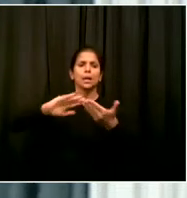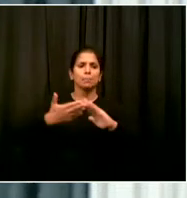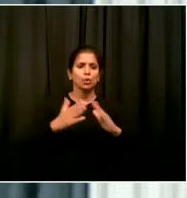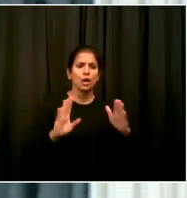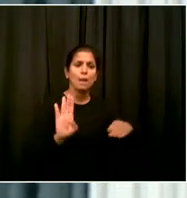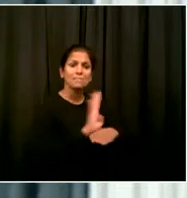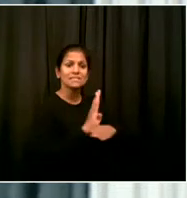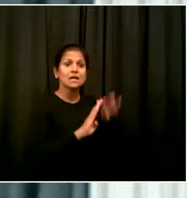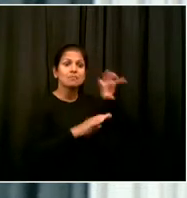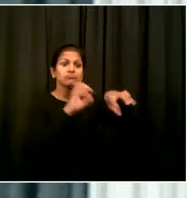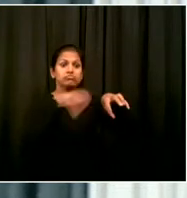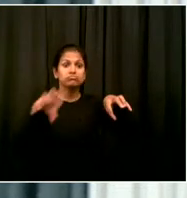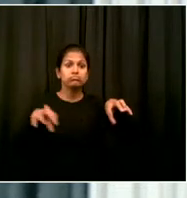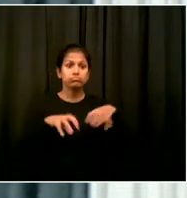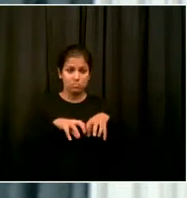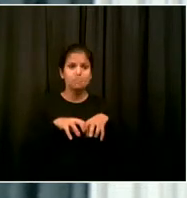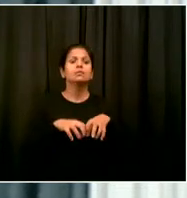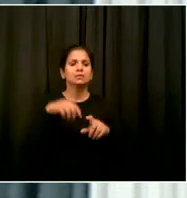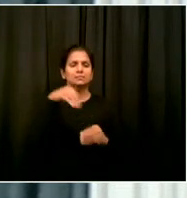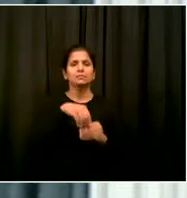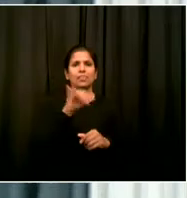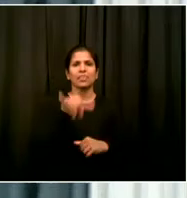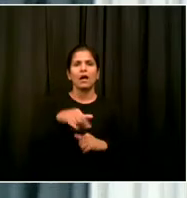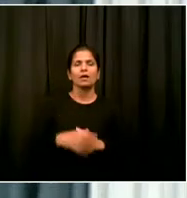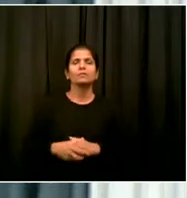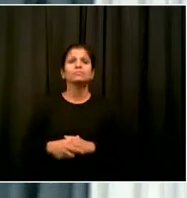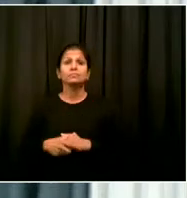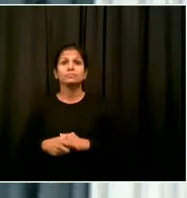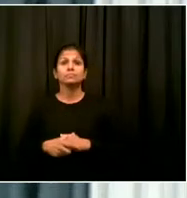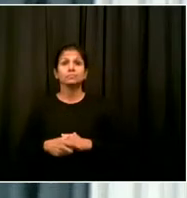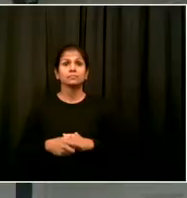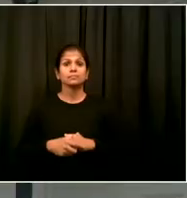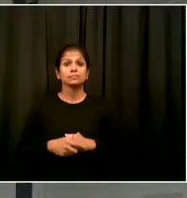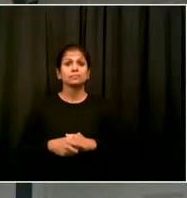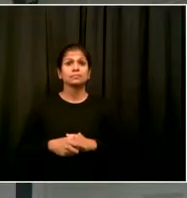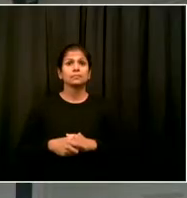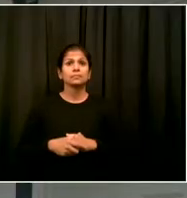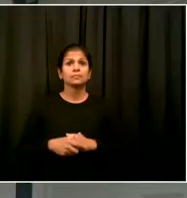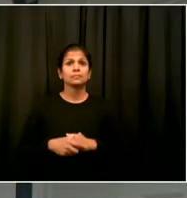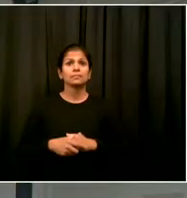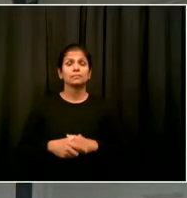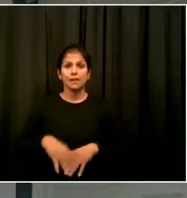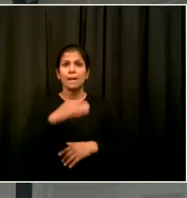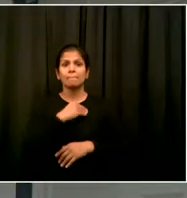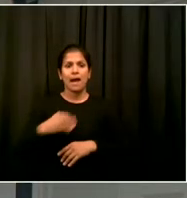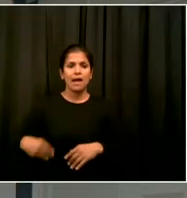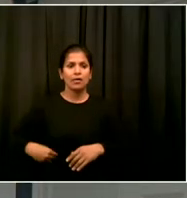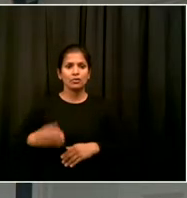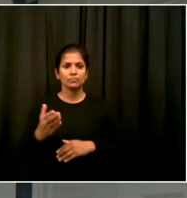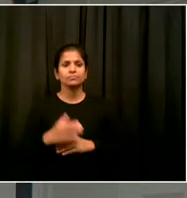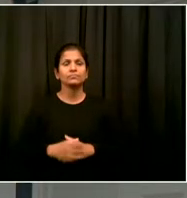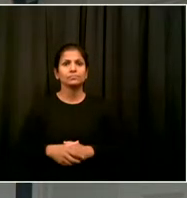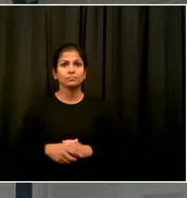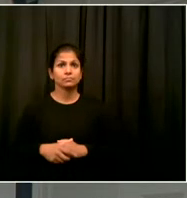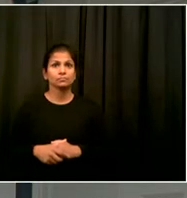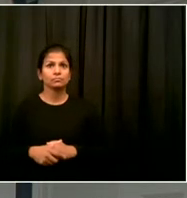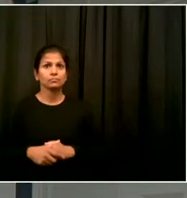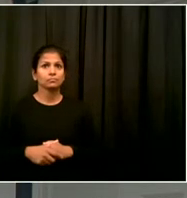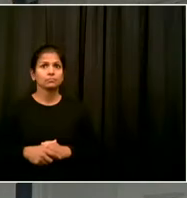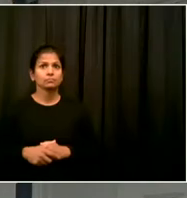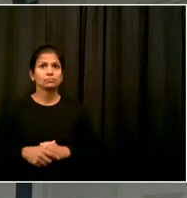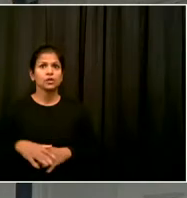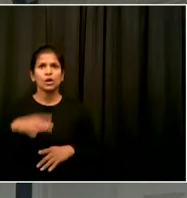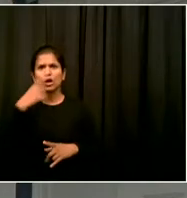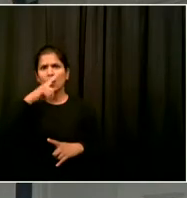their resources as well. Hey, as we turn to Margaret, let's see, can we get the image back on the screen of the actual